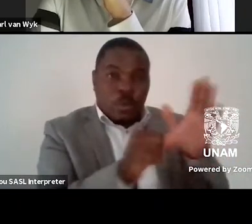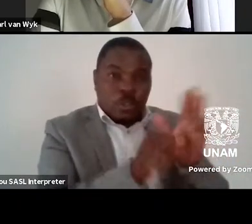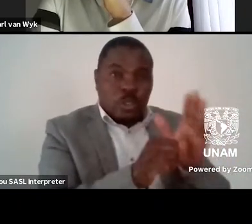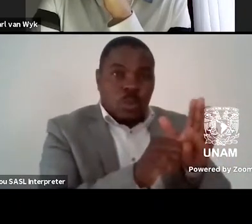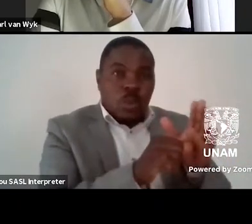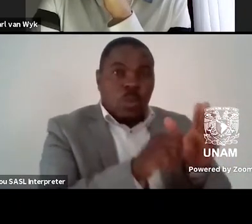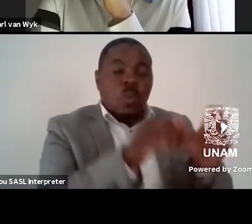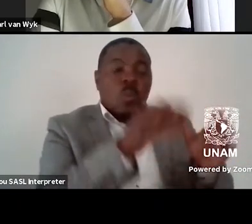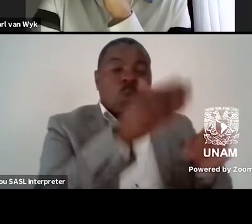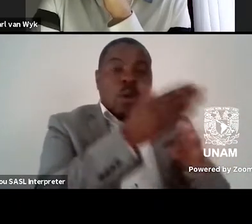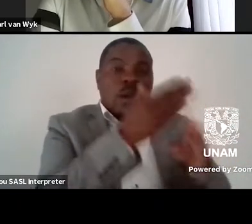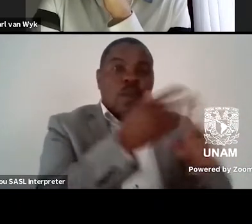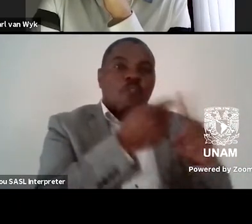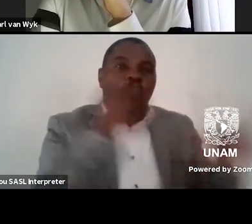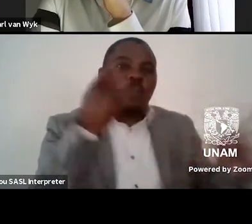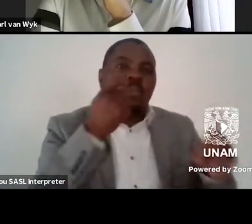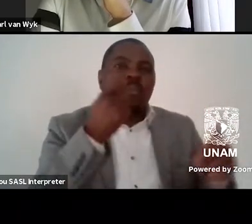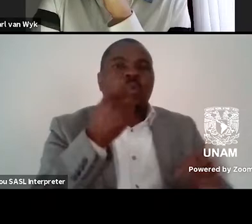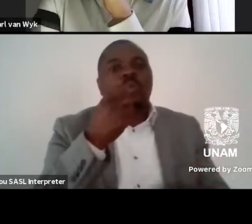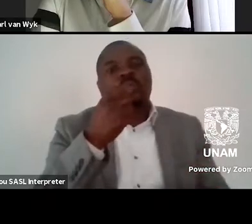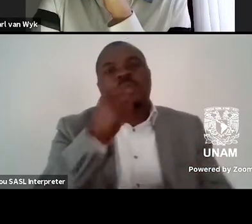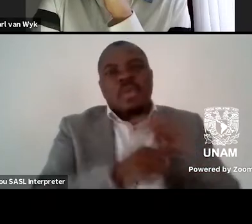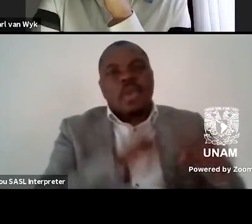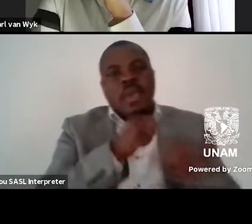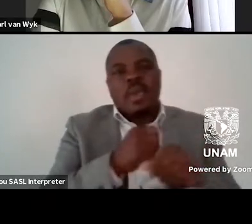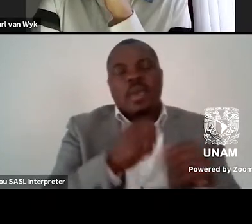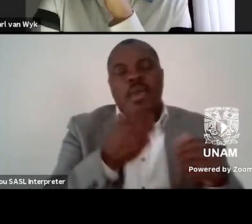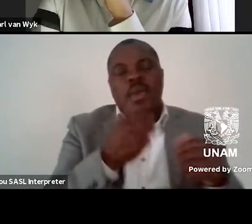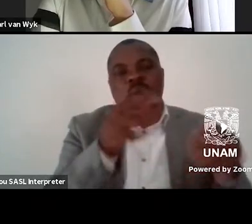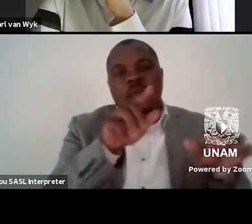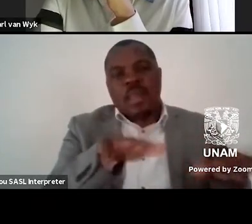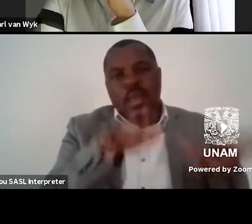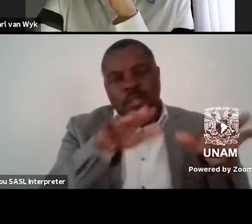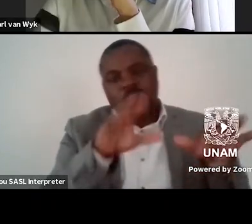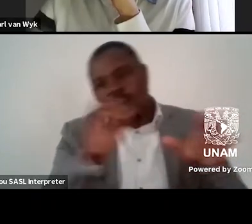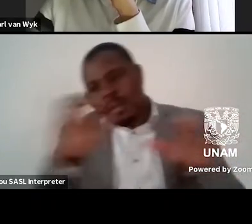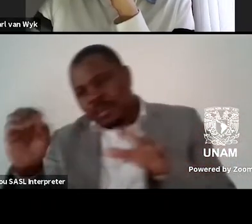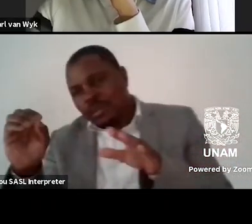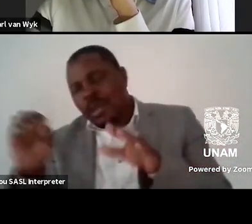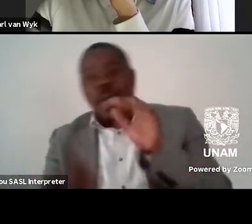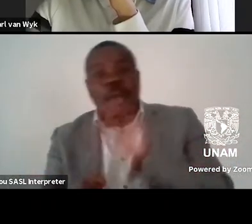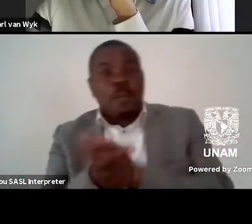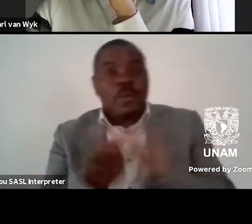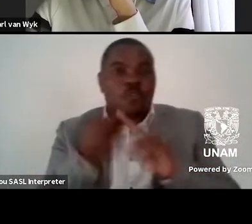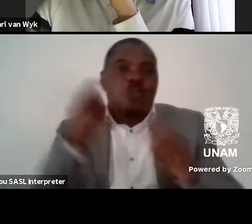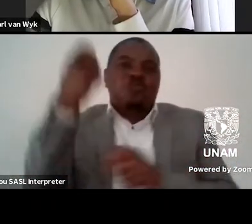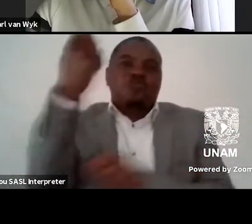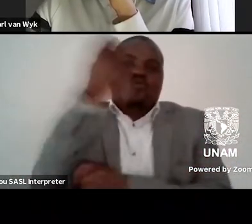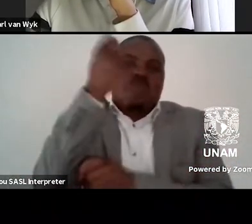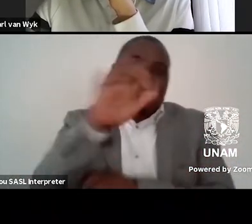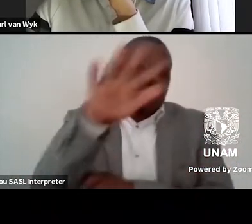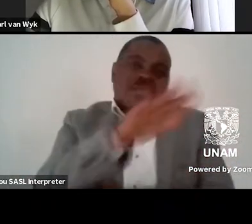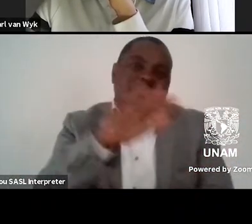was placed in the rural areas. In the, in